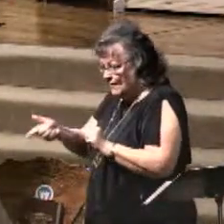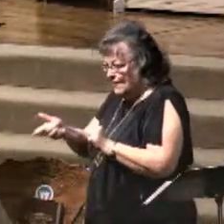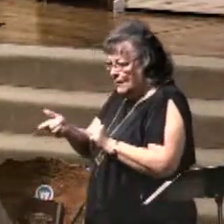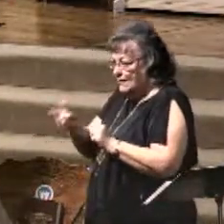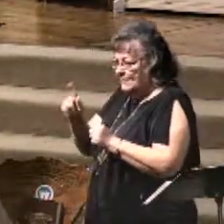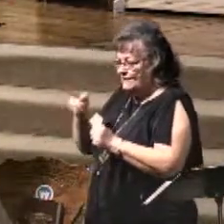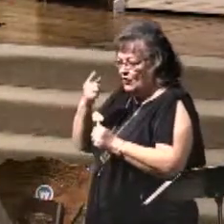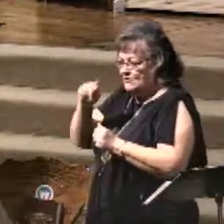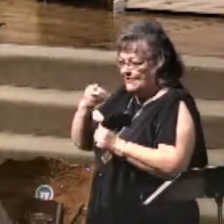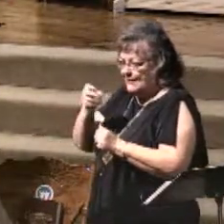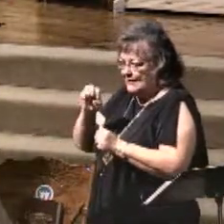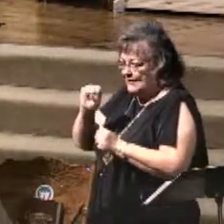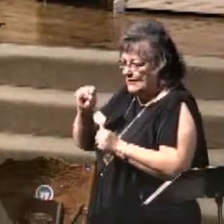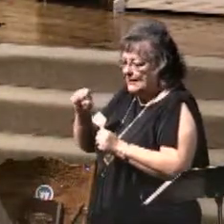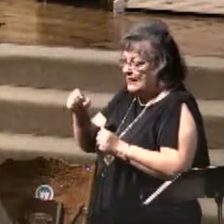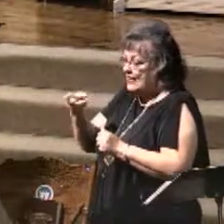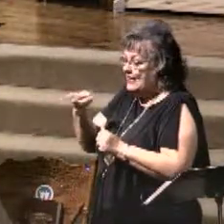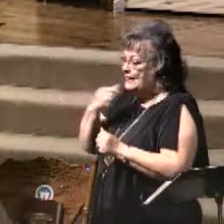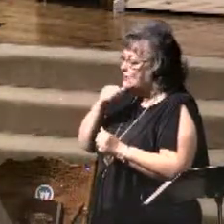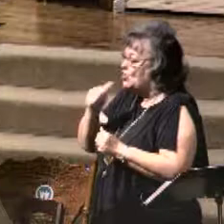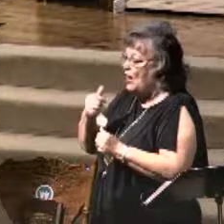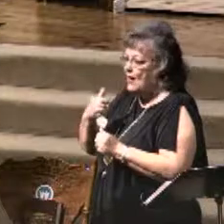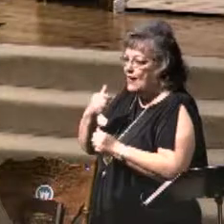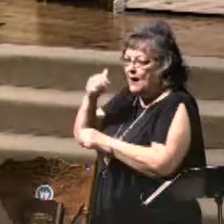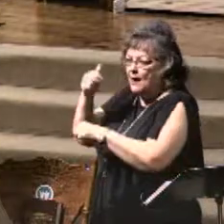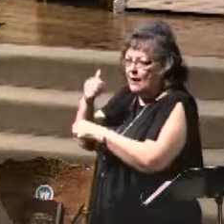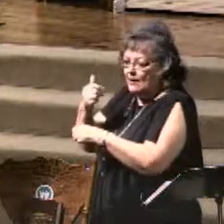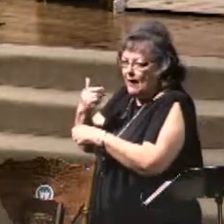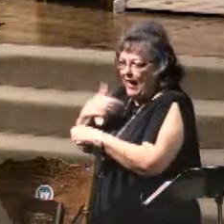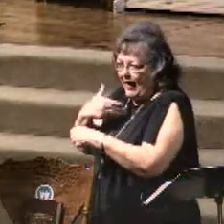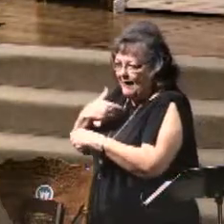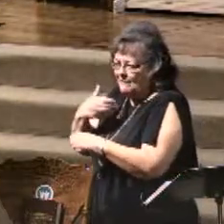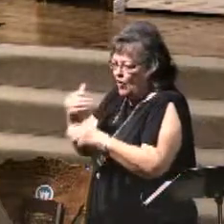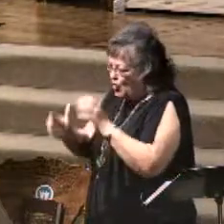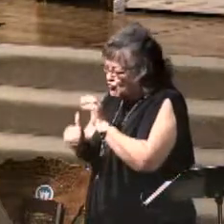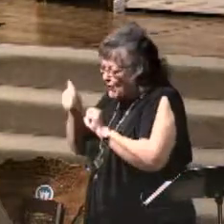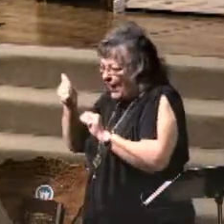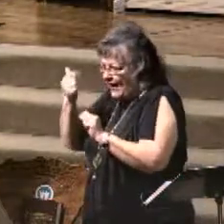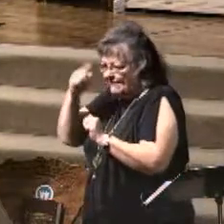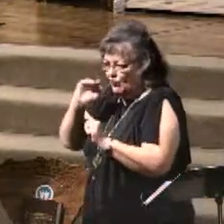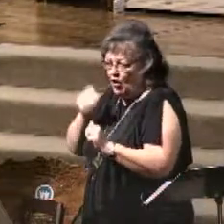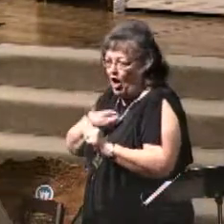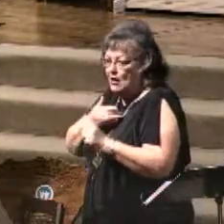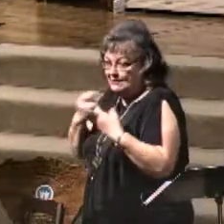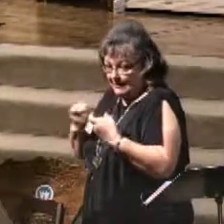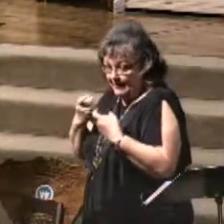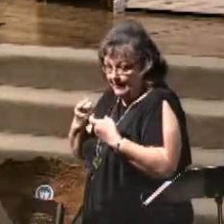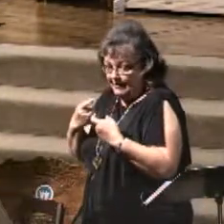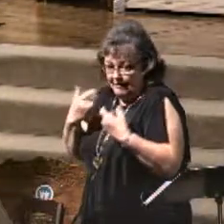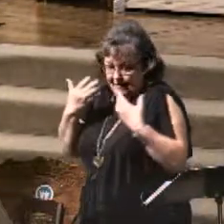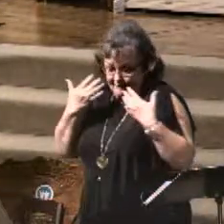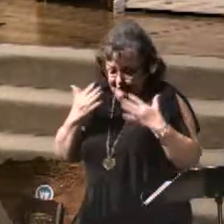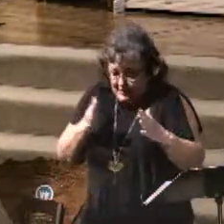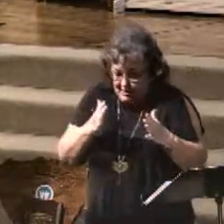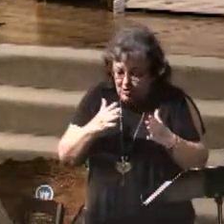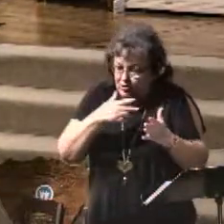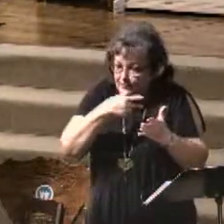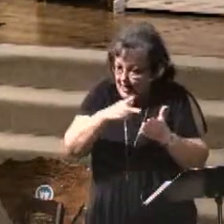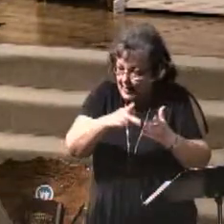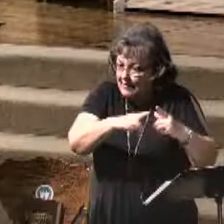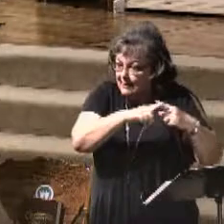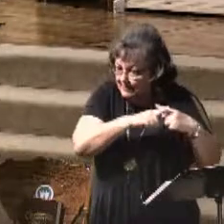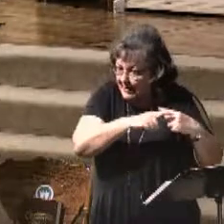He hath not appointed us to wrath. And the wrath for our sin was paid for at Calvary. There's therefore now no